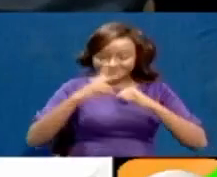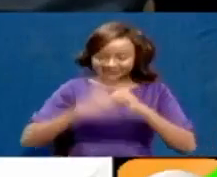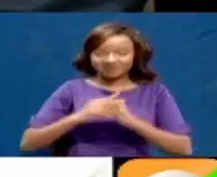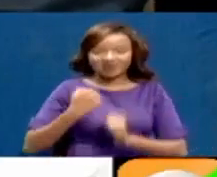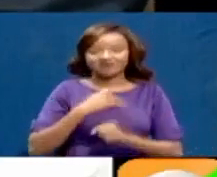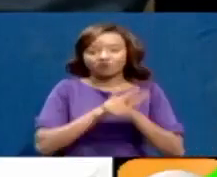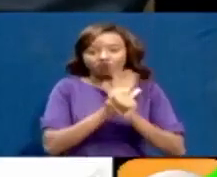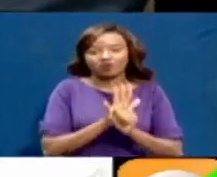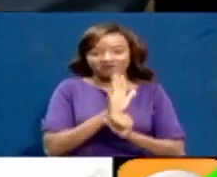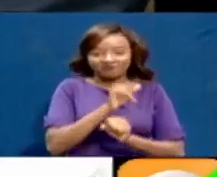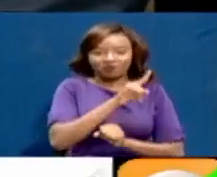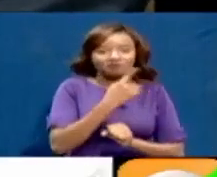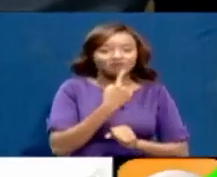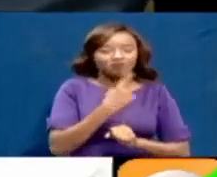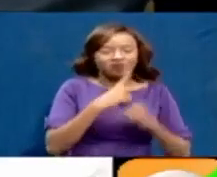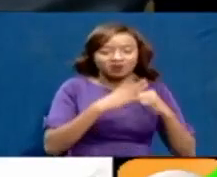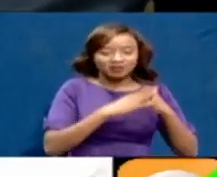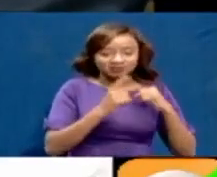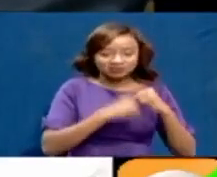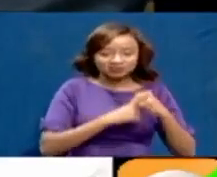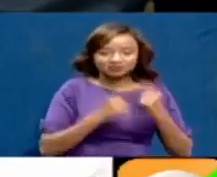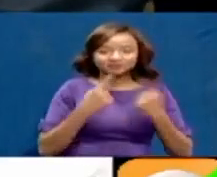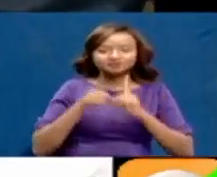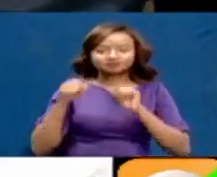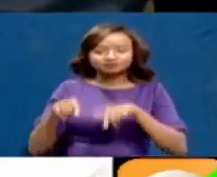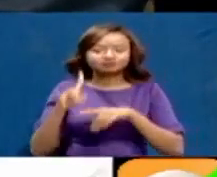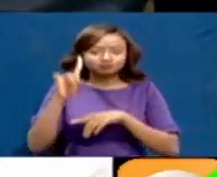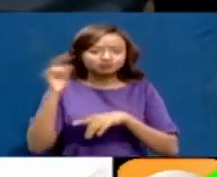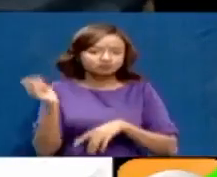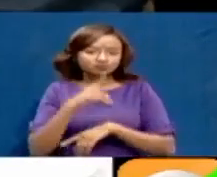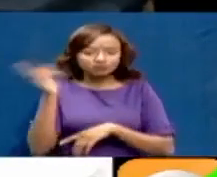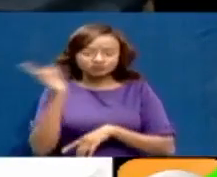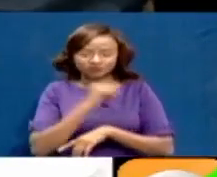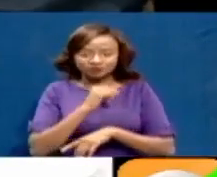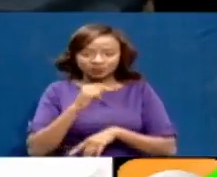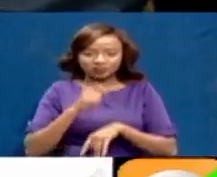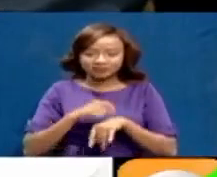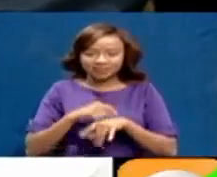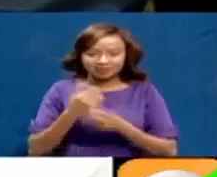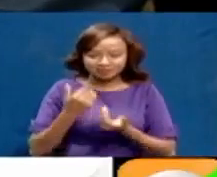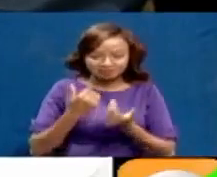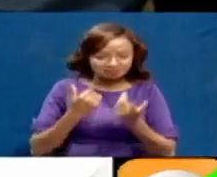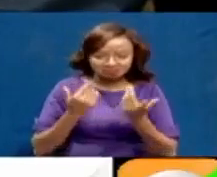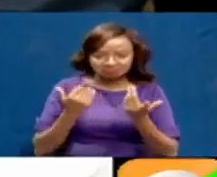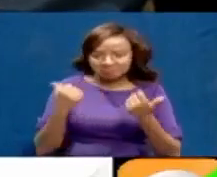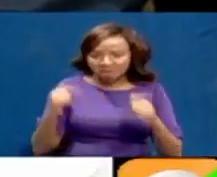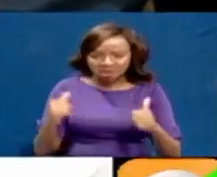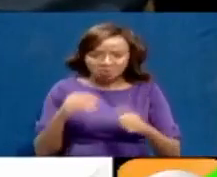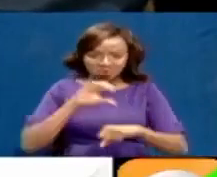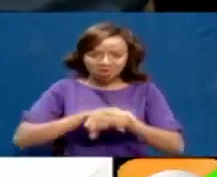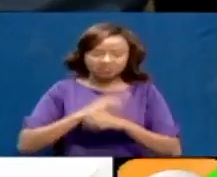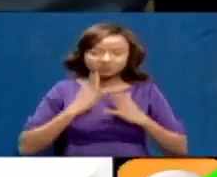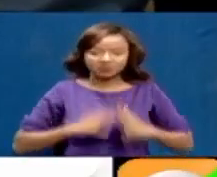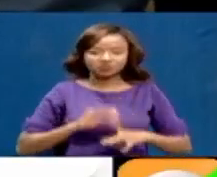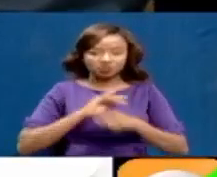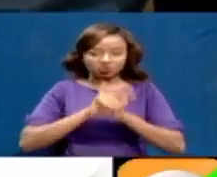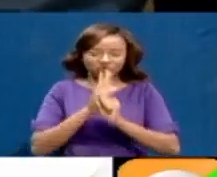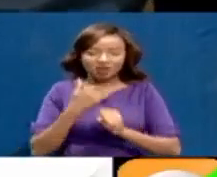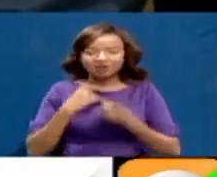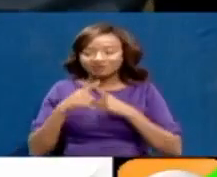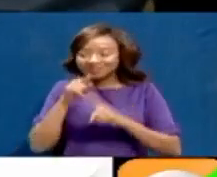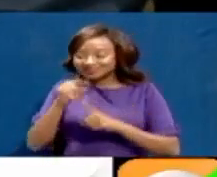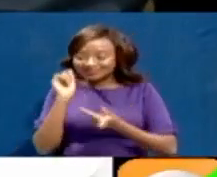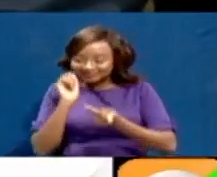OK. And it's been a month now since we had any confirmed case, although the testing has